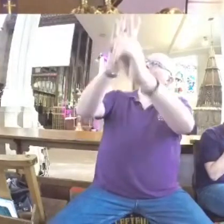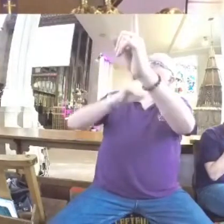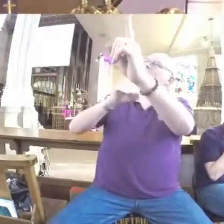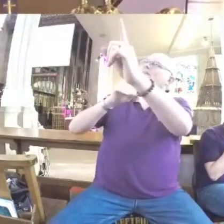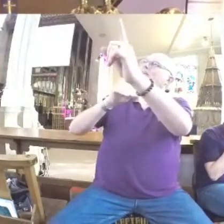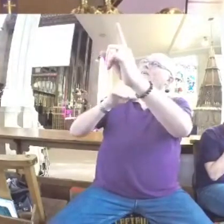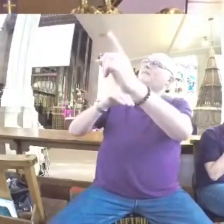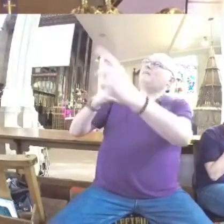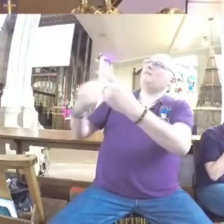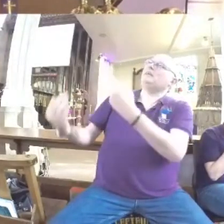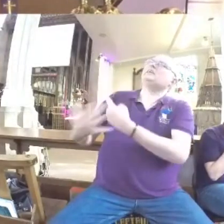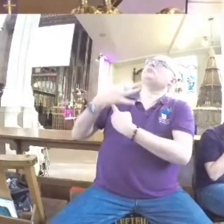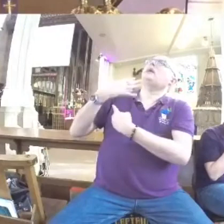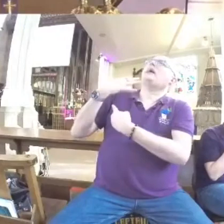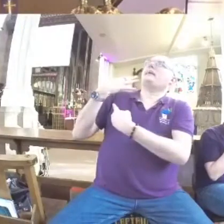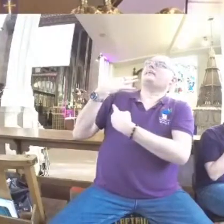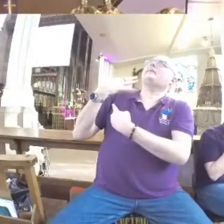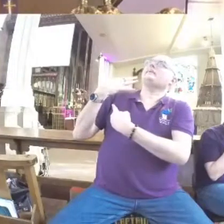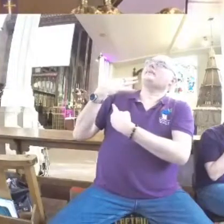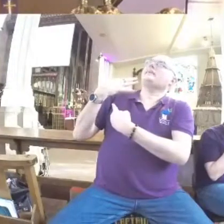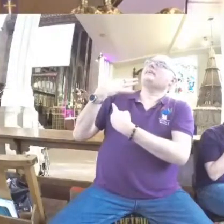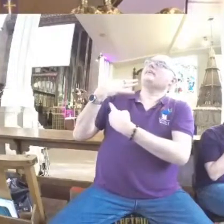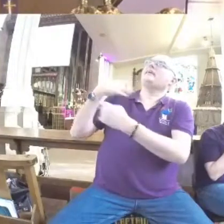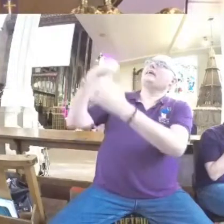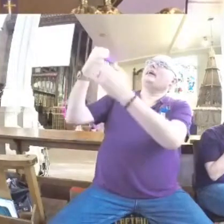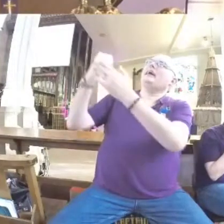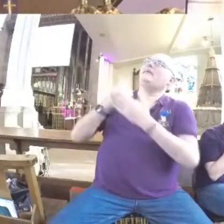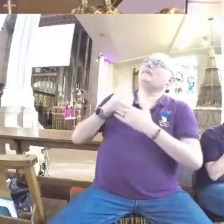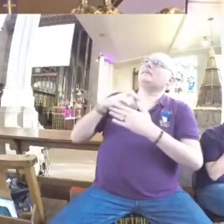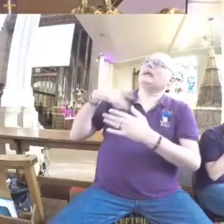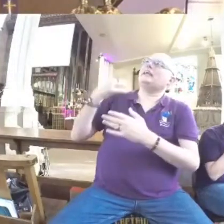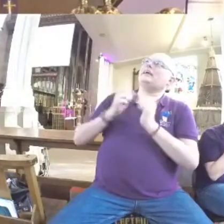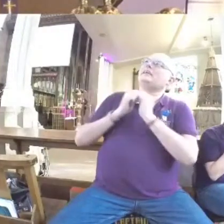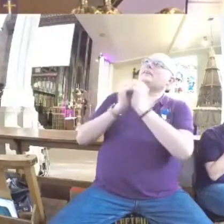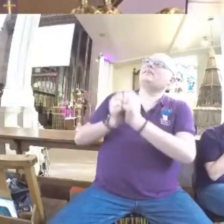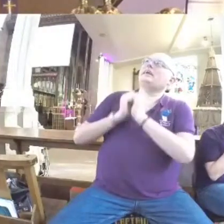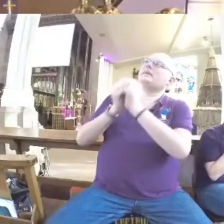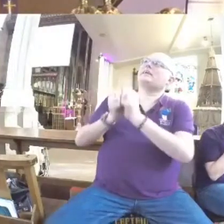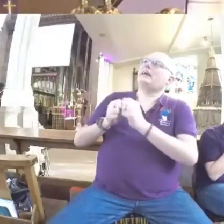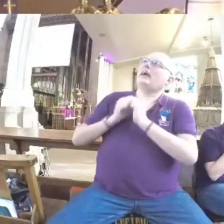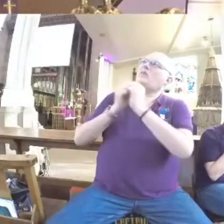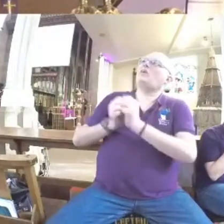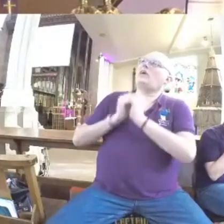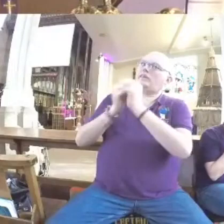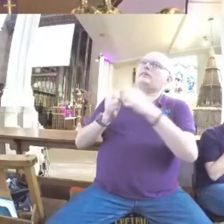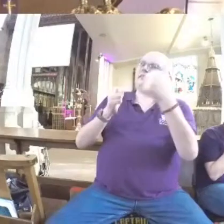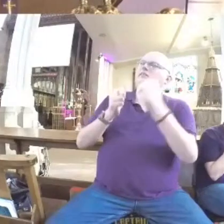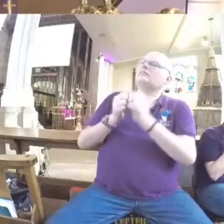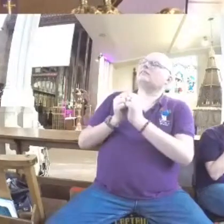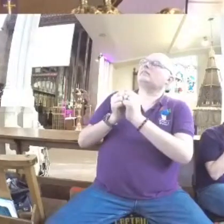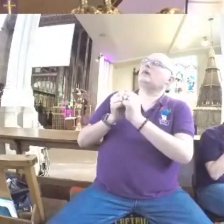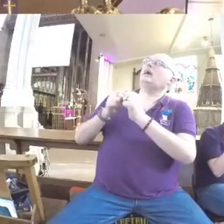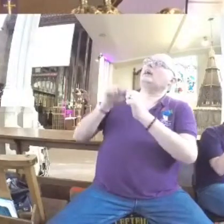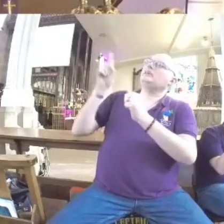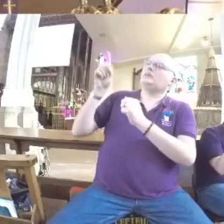trust in your promises and protection. Help us to value our lives, to understand our worth, to know that you are